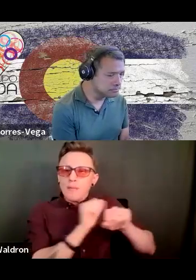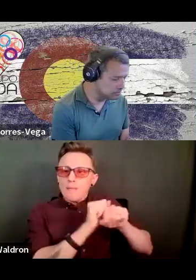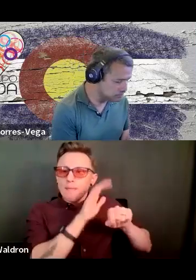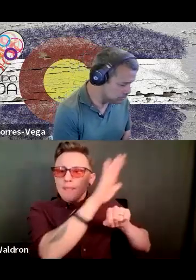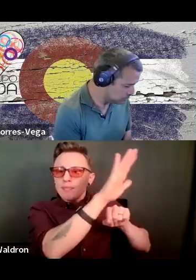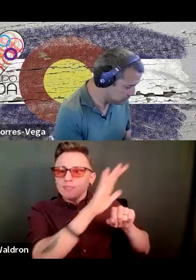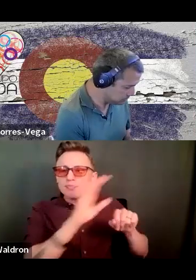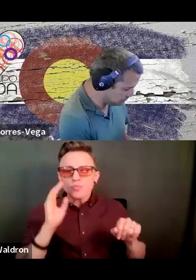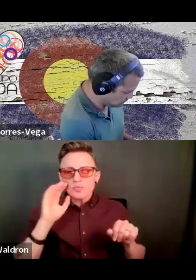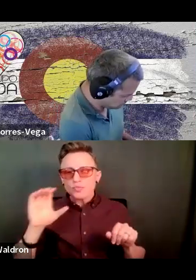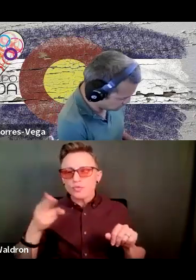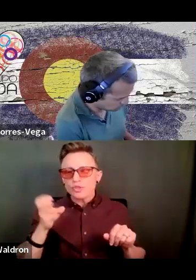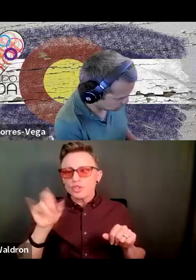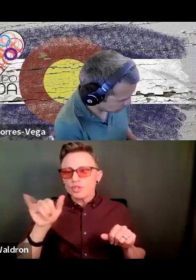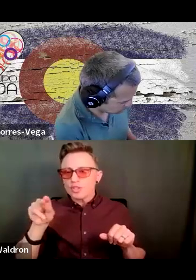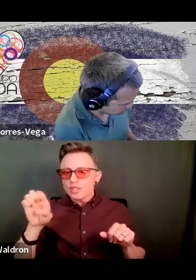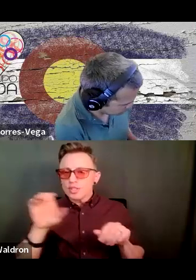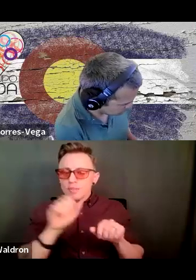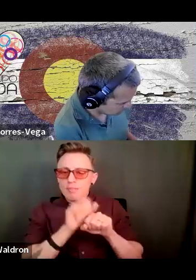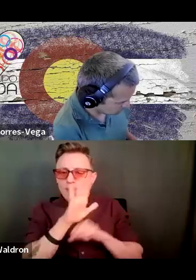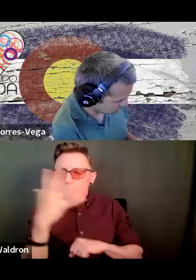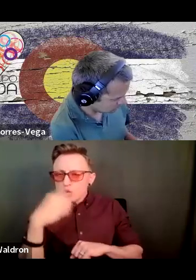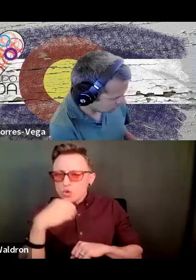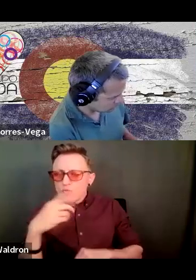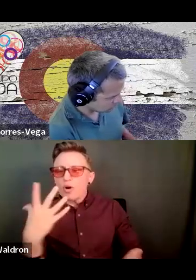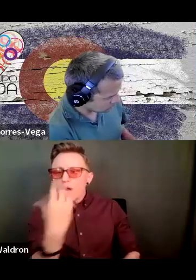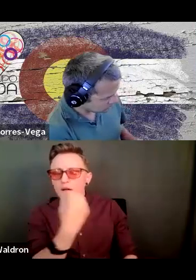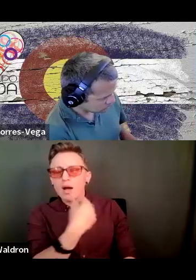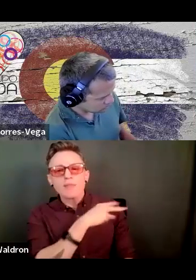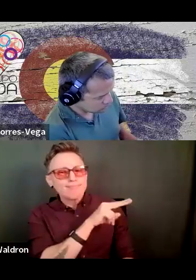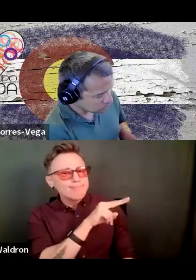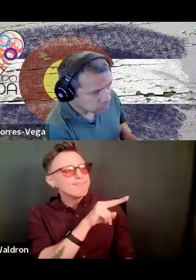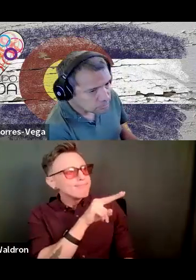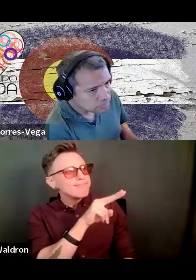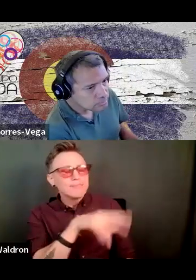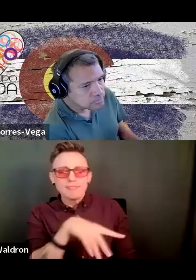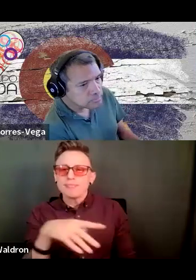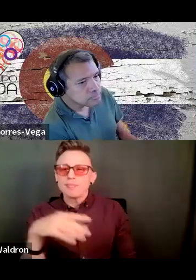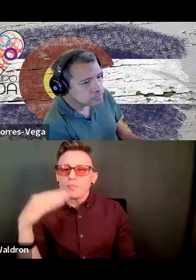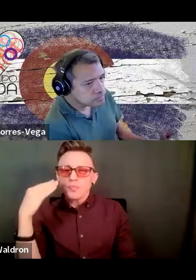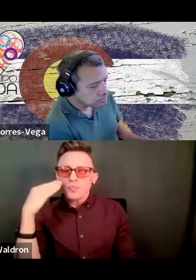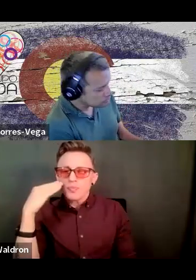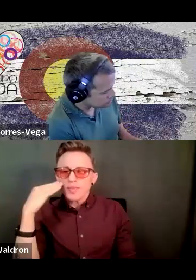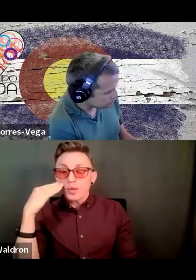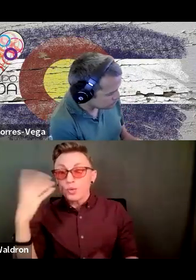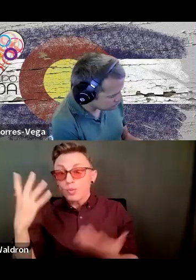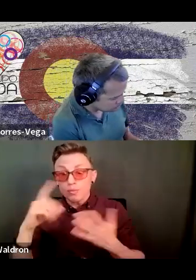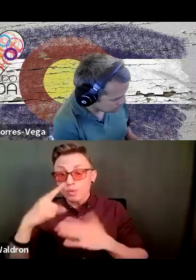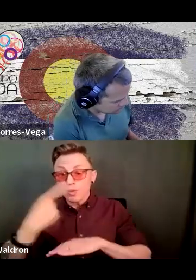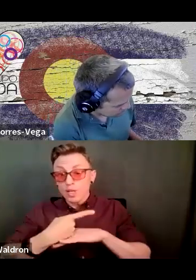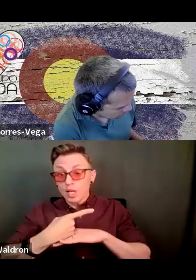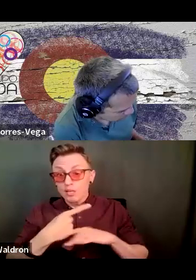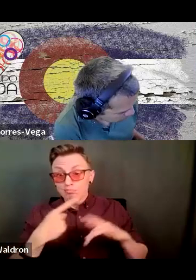of Cheyenne Mountain, you know, beautiful view. I knew there was going to be a time where I wasn't going to be able to see these mountains anymore.